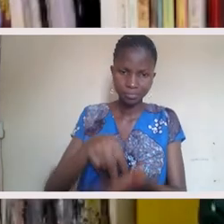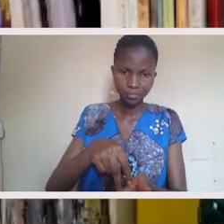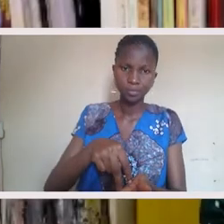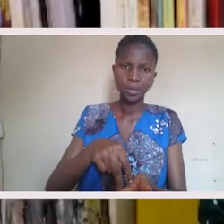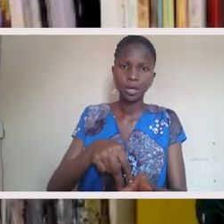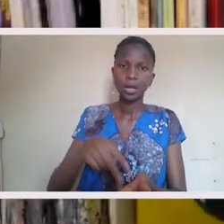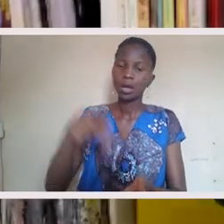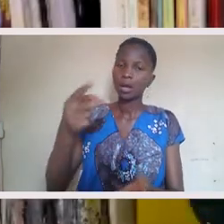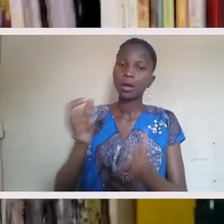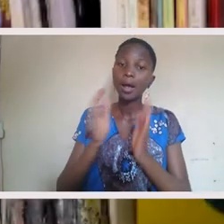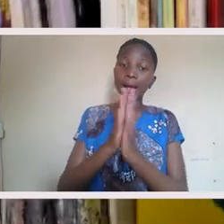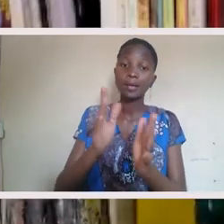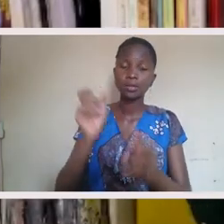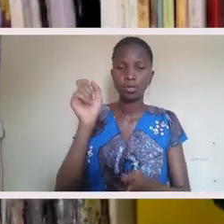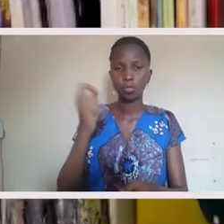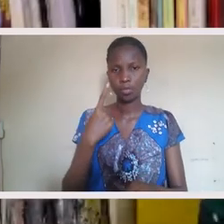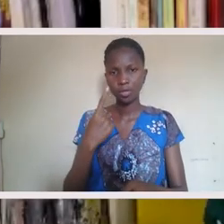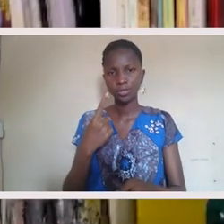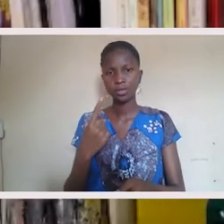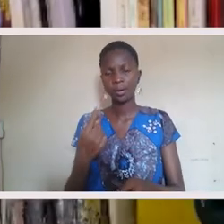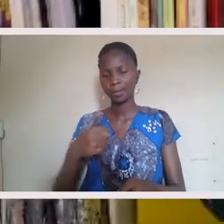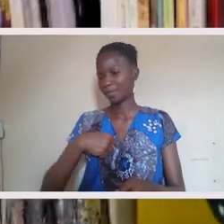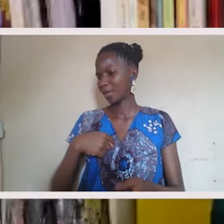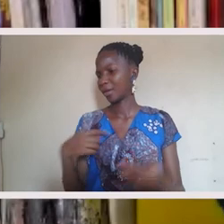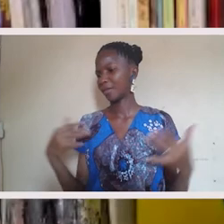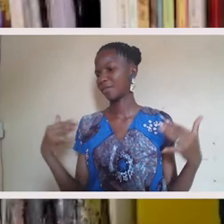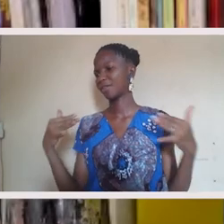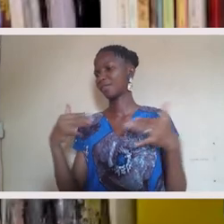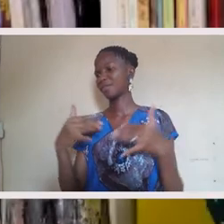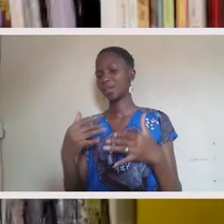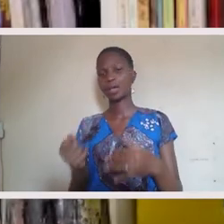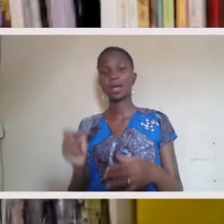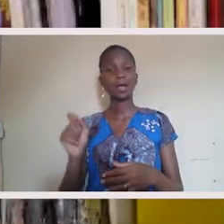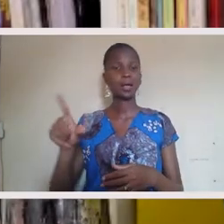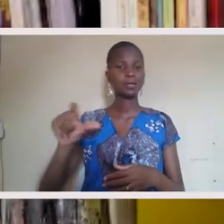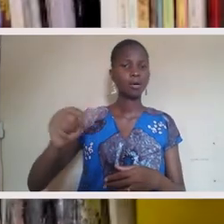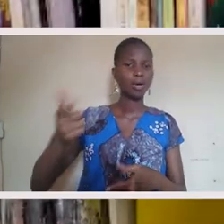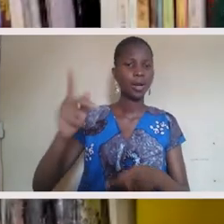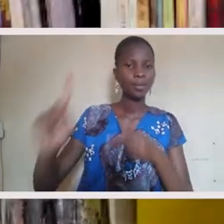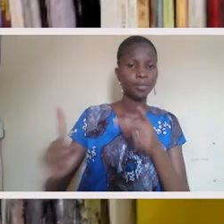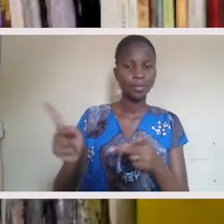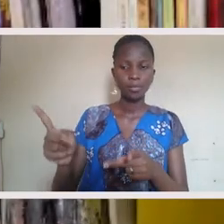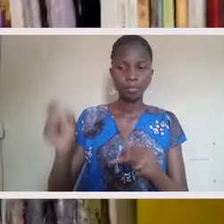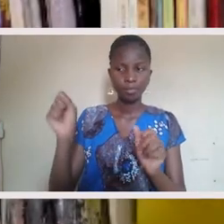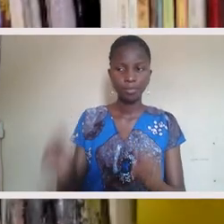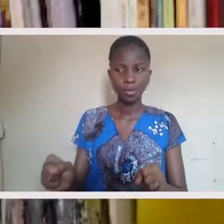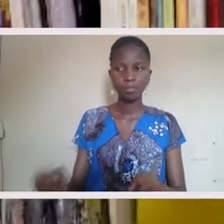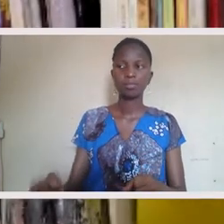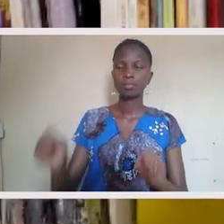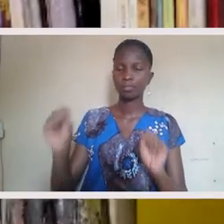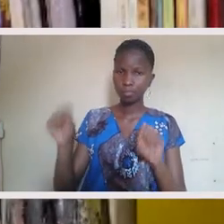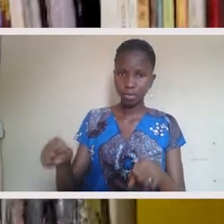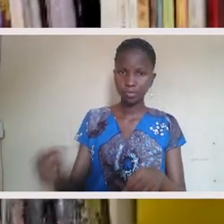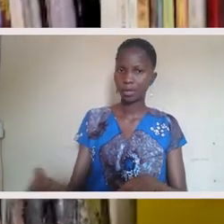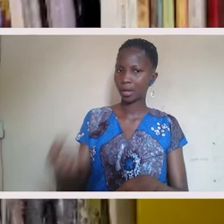up being asked the questions of myself that I'm terrified to ask of others.